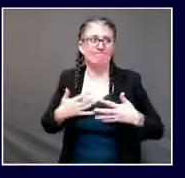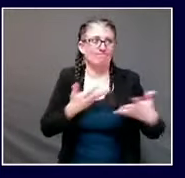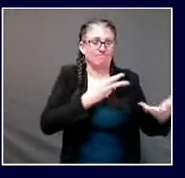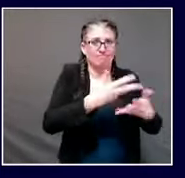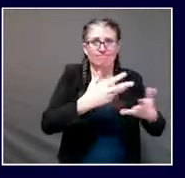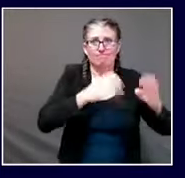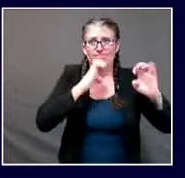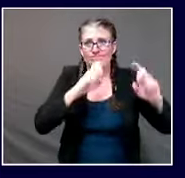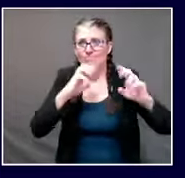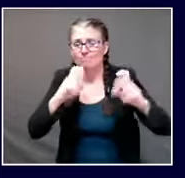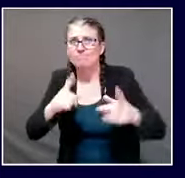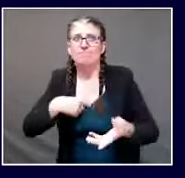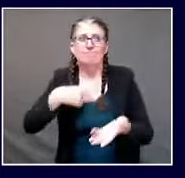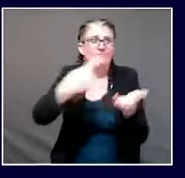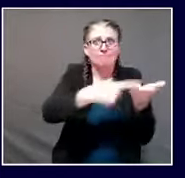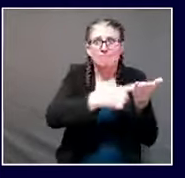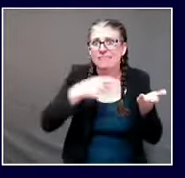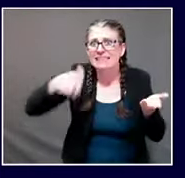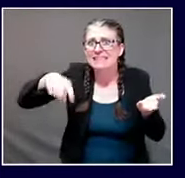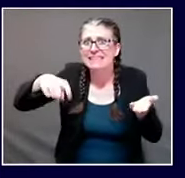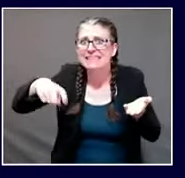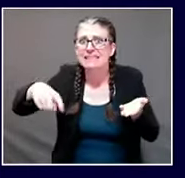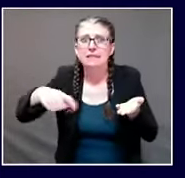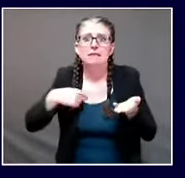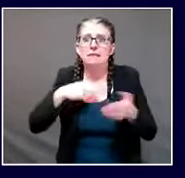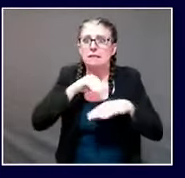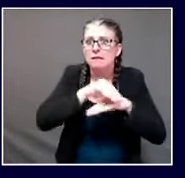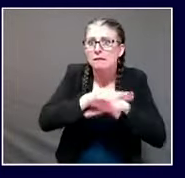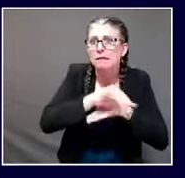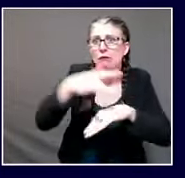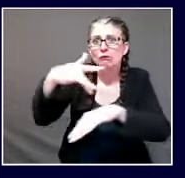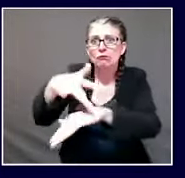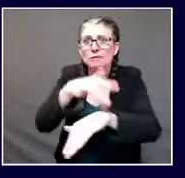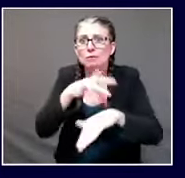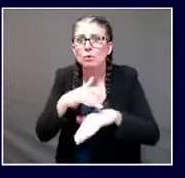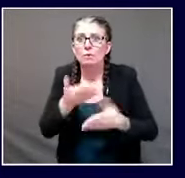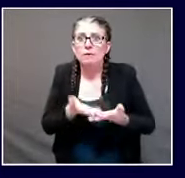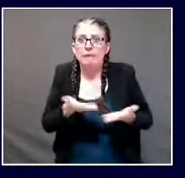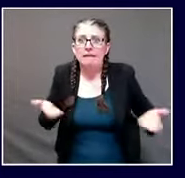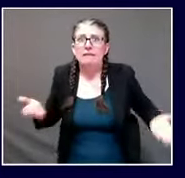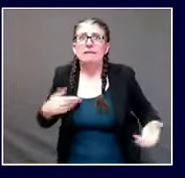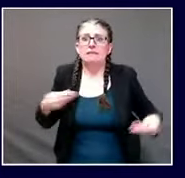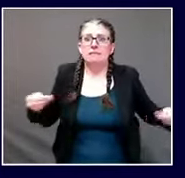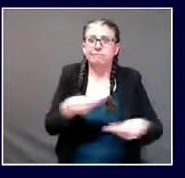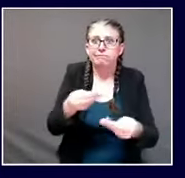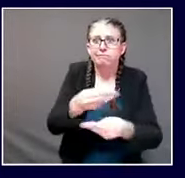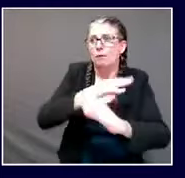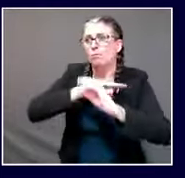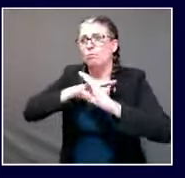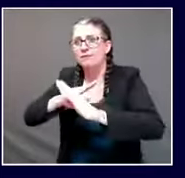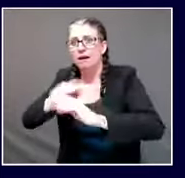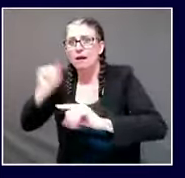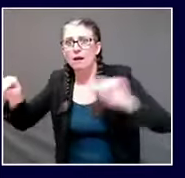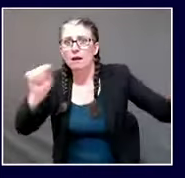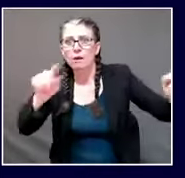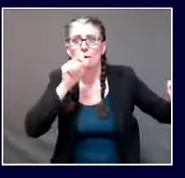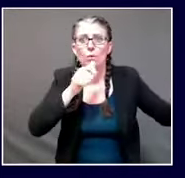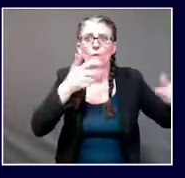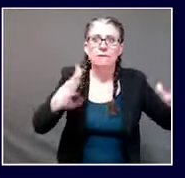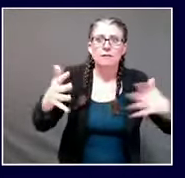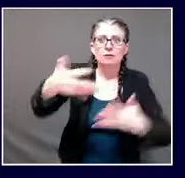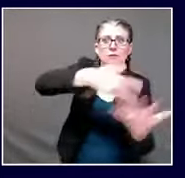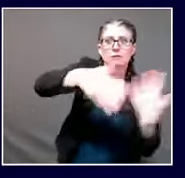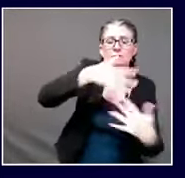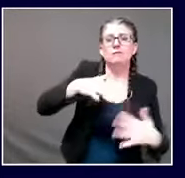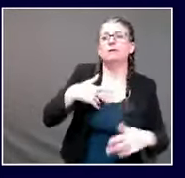providing them guidance and best practices on how to navigate the various challenges that outbreaks present, all with an eye toward